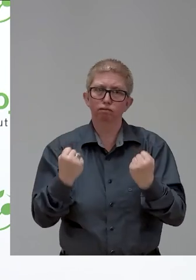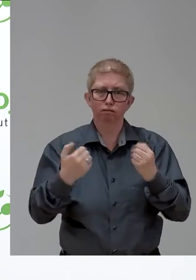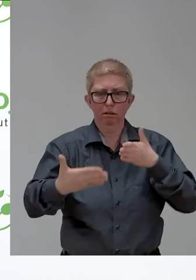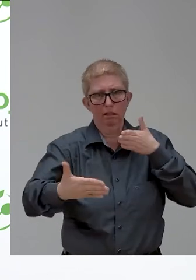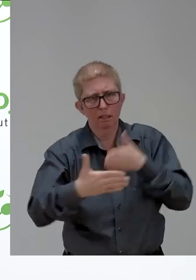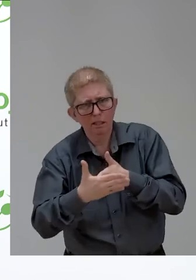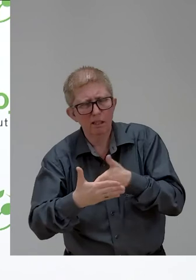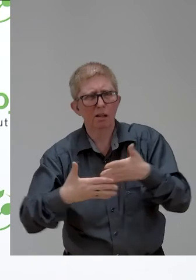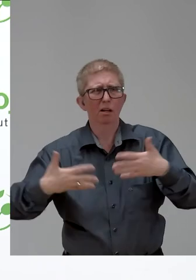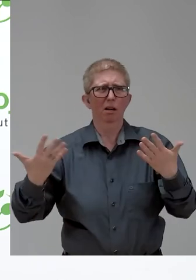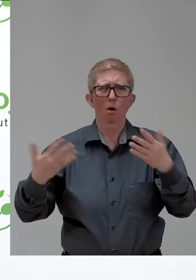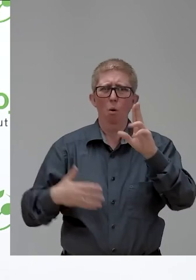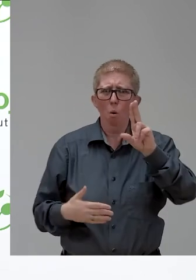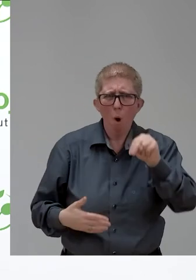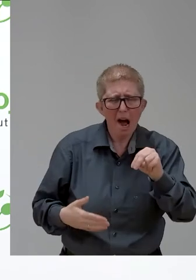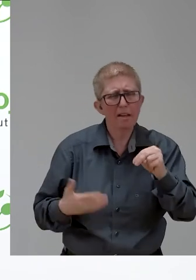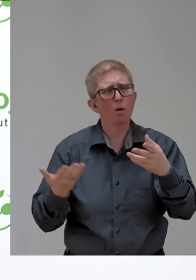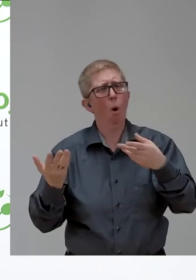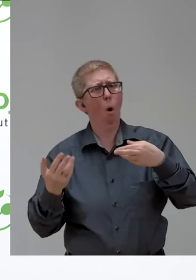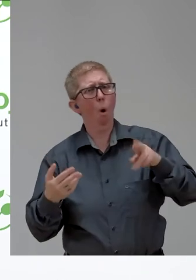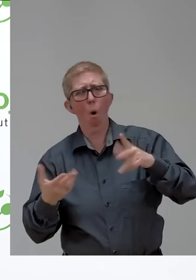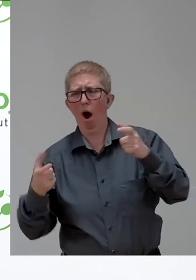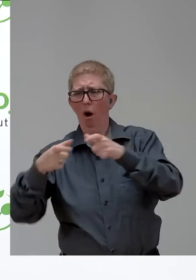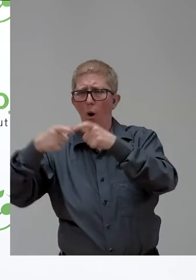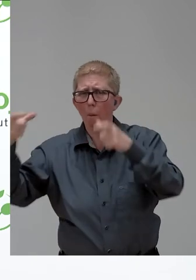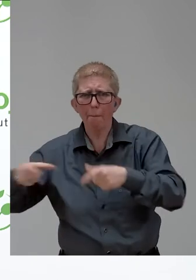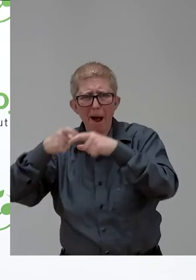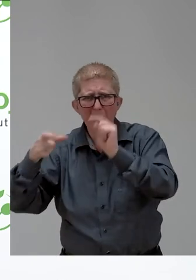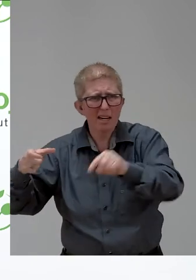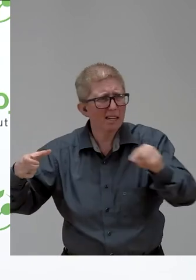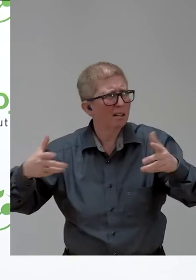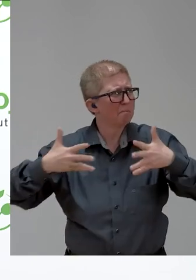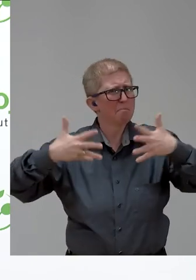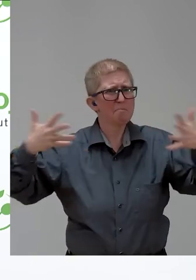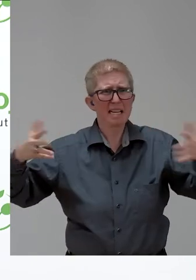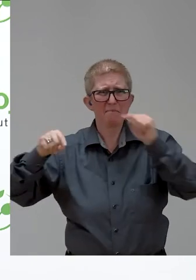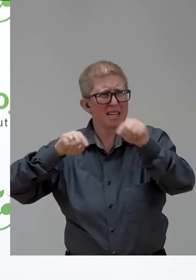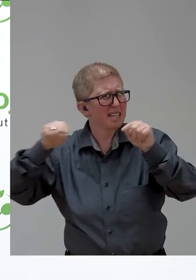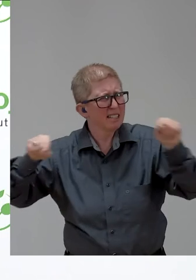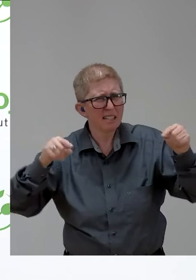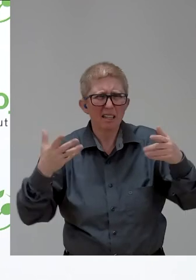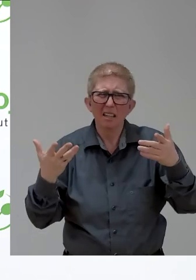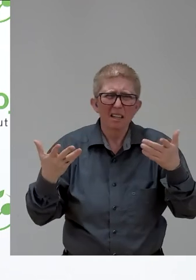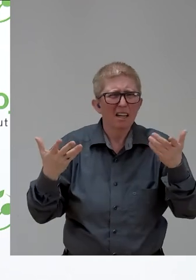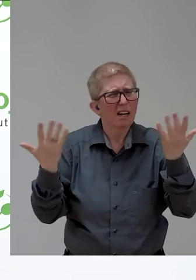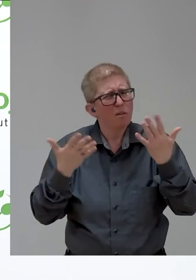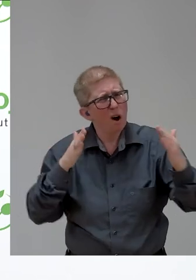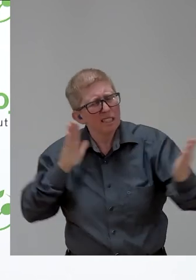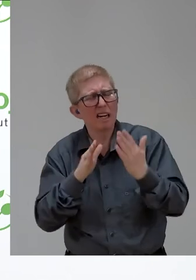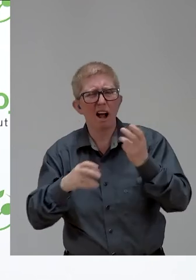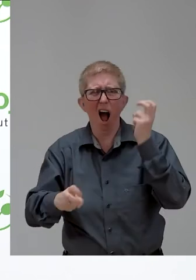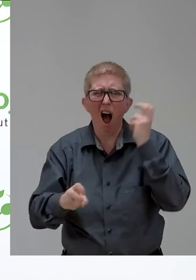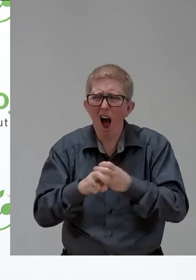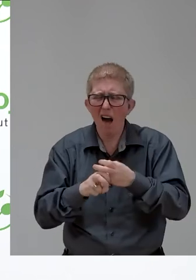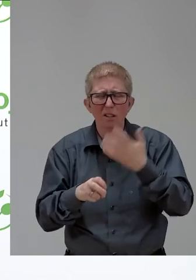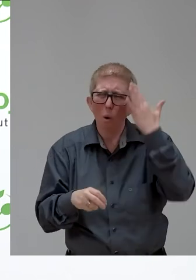UN agencies, but also governments, also private sector, large organizations, it's so difficult to change, it's so difficult to create more